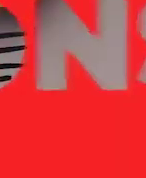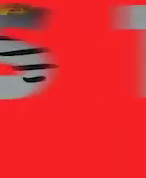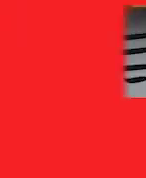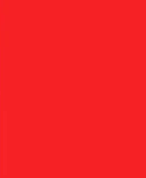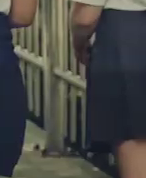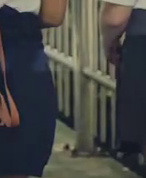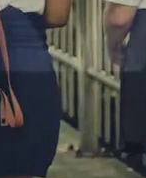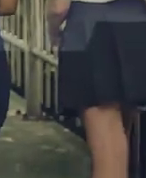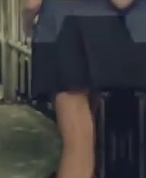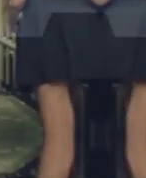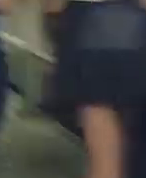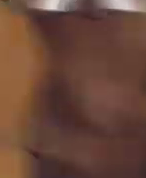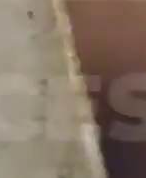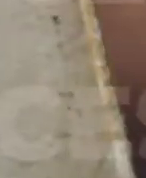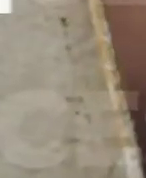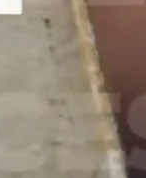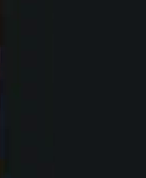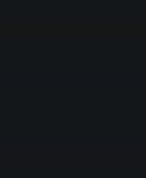We'll be right back.